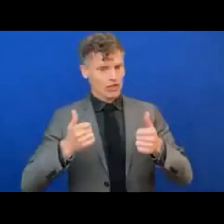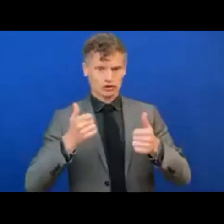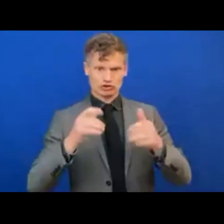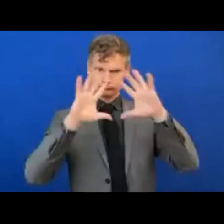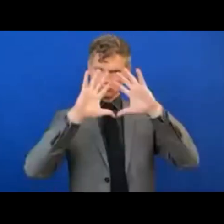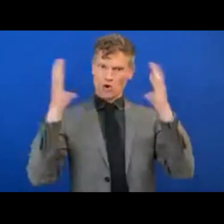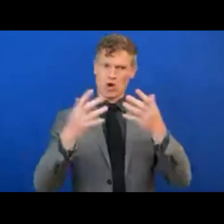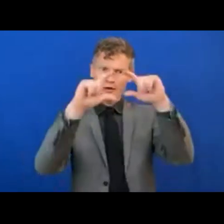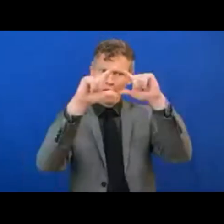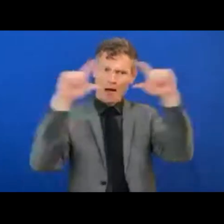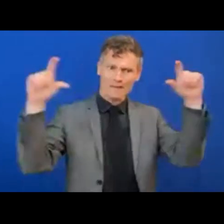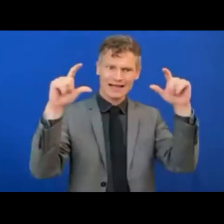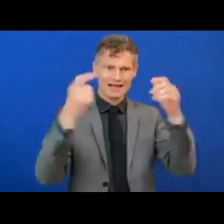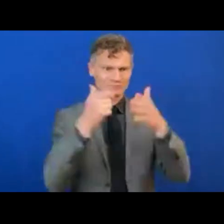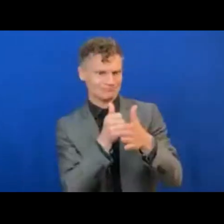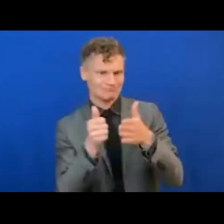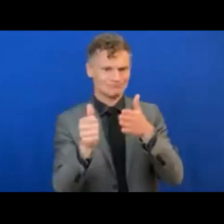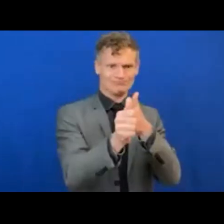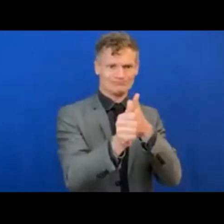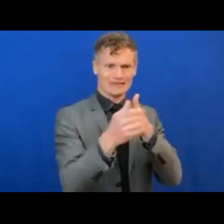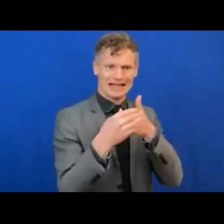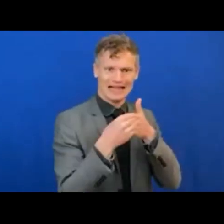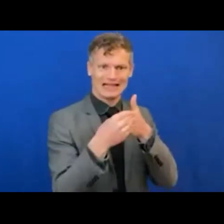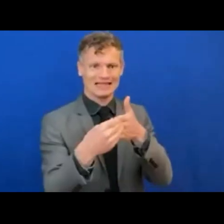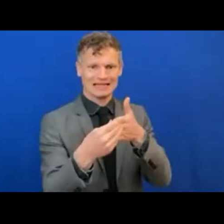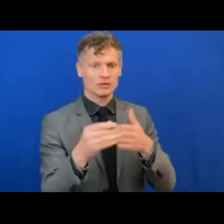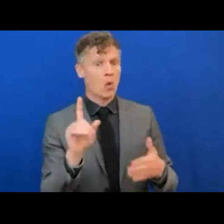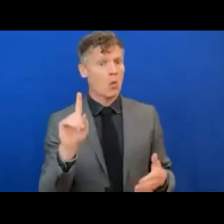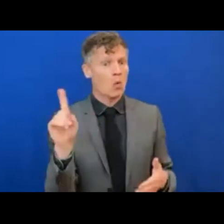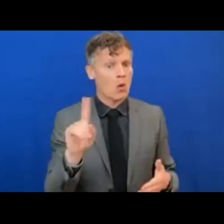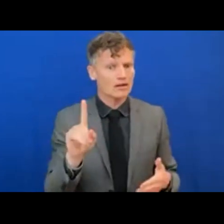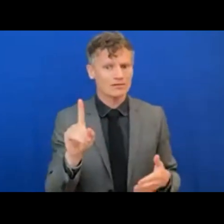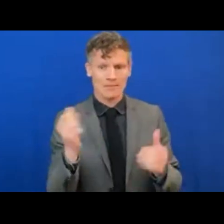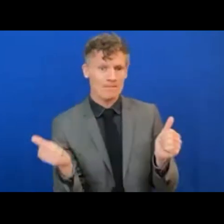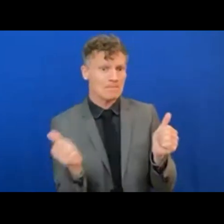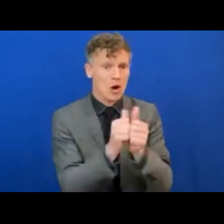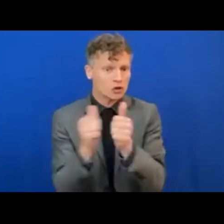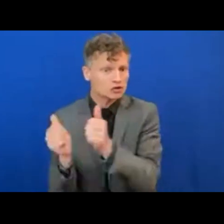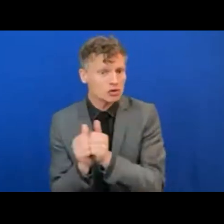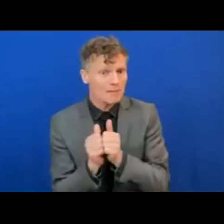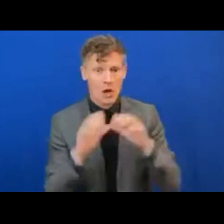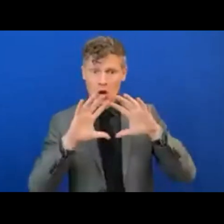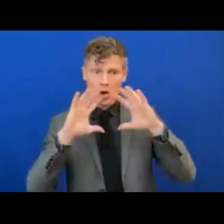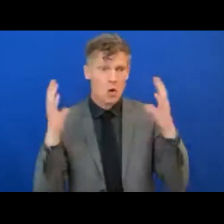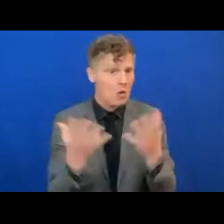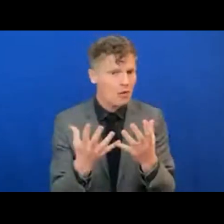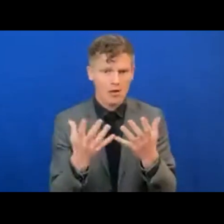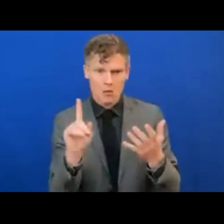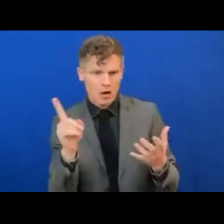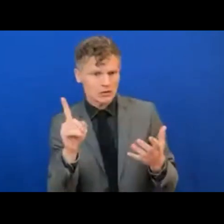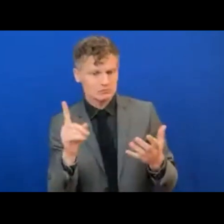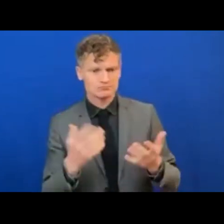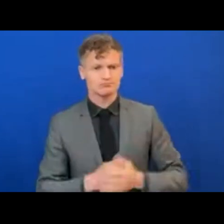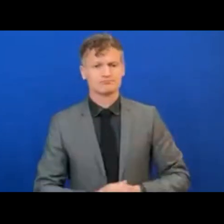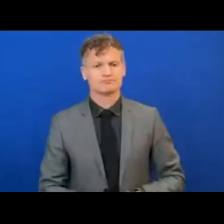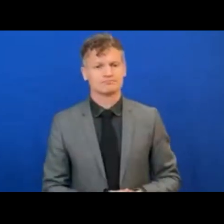What types of partnerships and global cooperation efforts are proving most effective? We have an exceptional panel of experts,